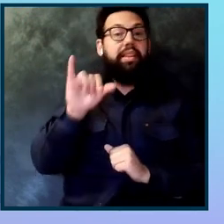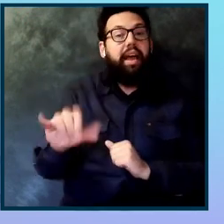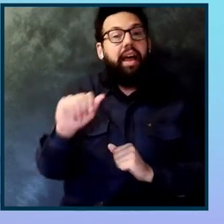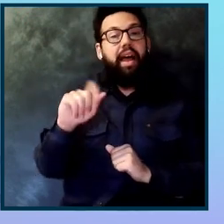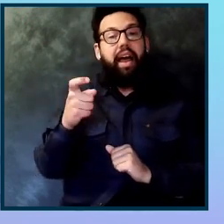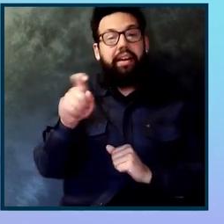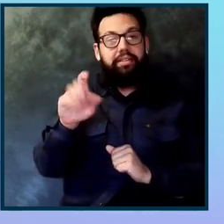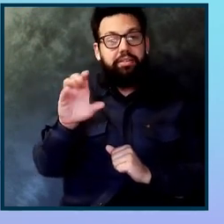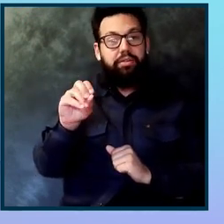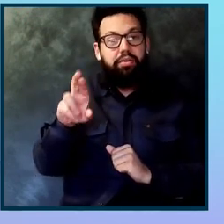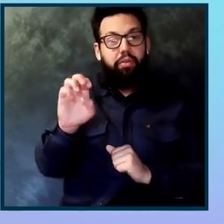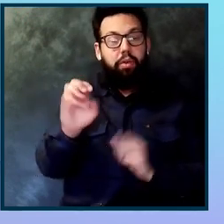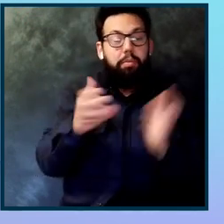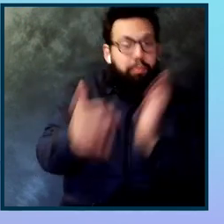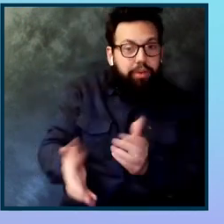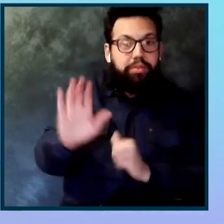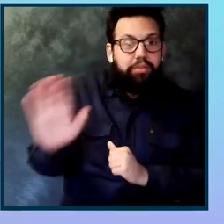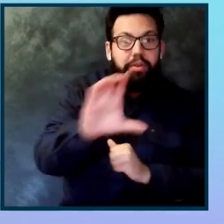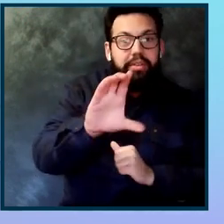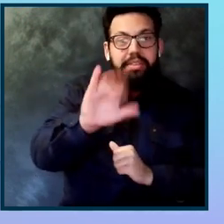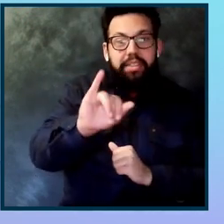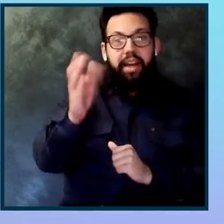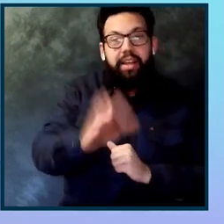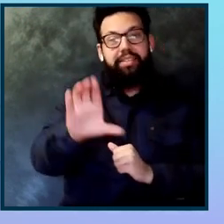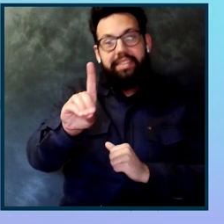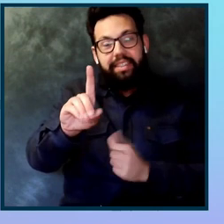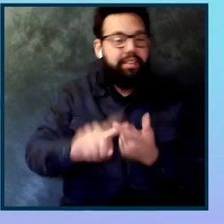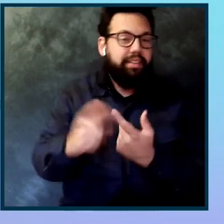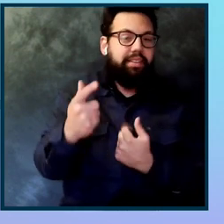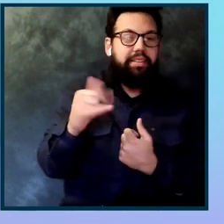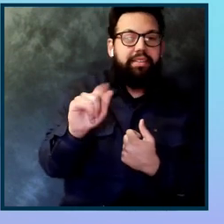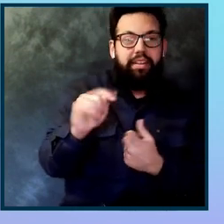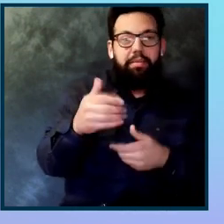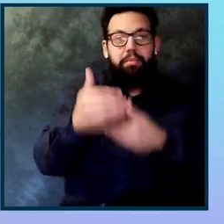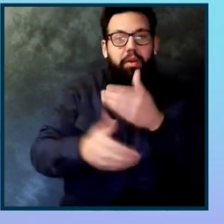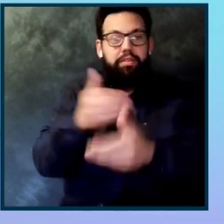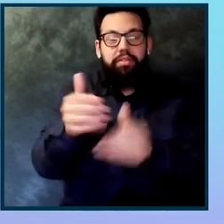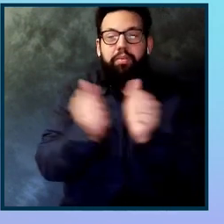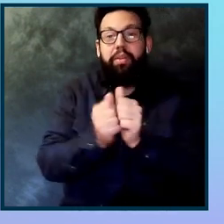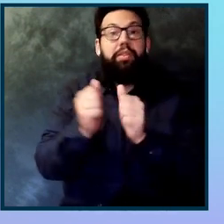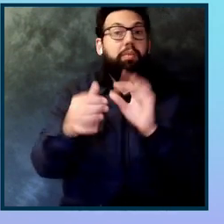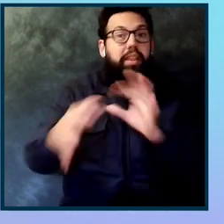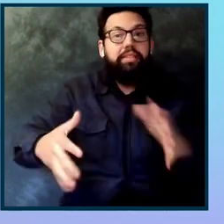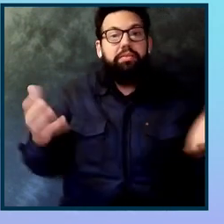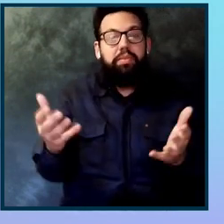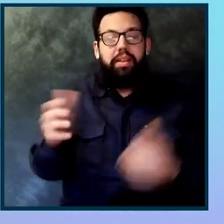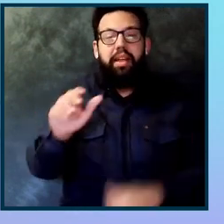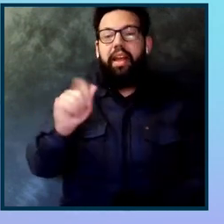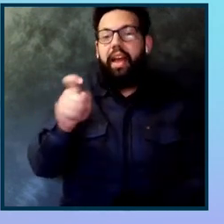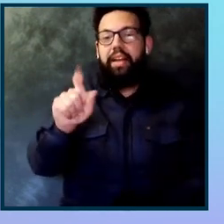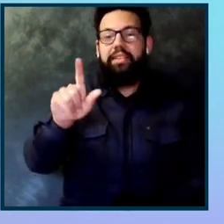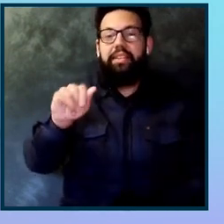capability to your CICD and Git process with the release of the Axe Linta server. Axe Linta can now be